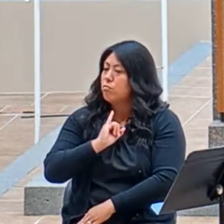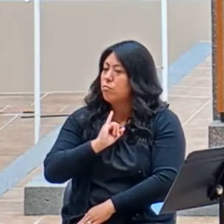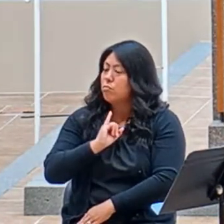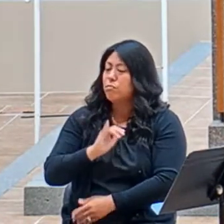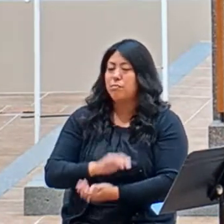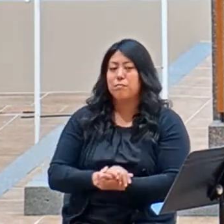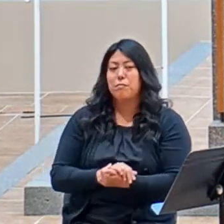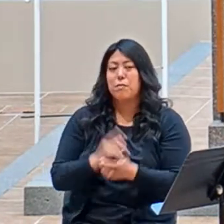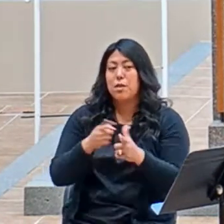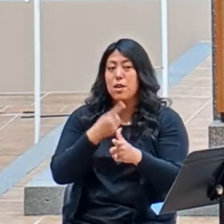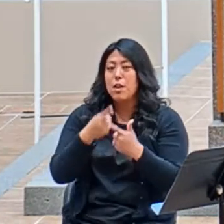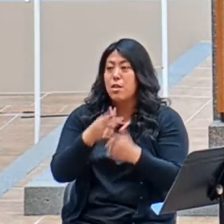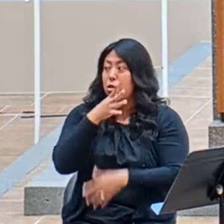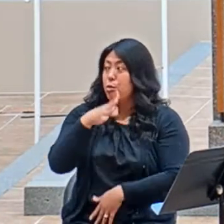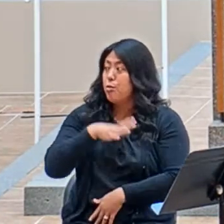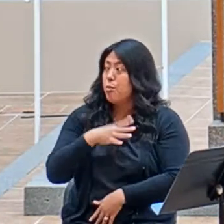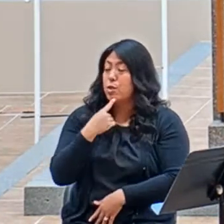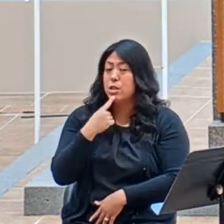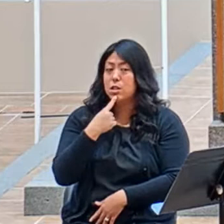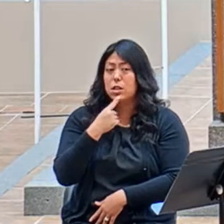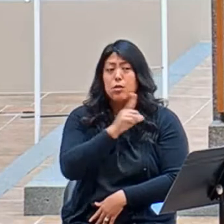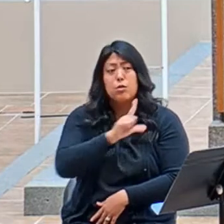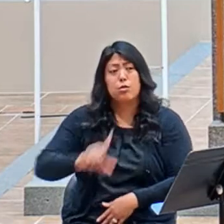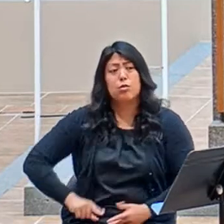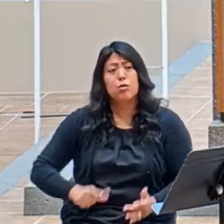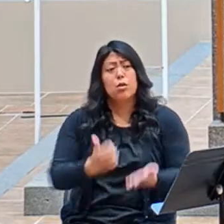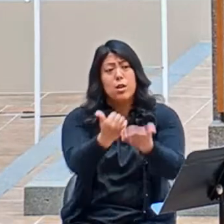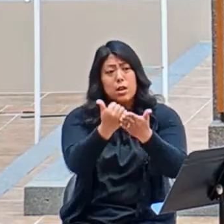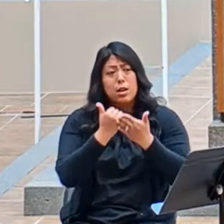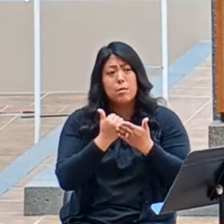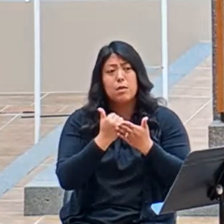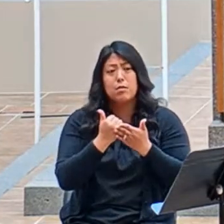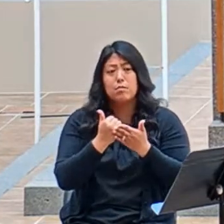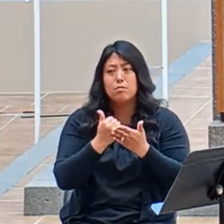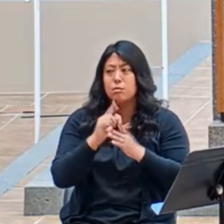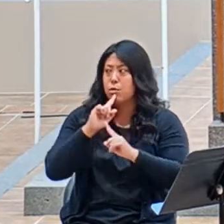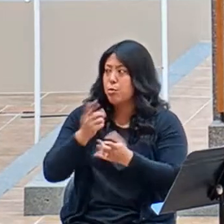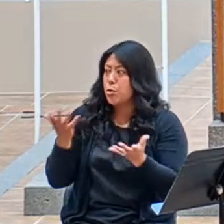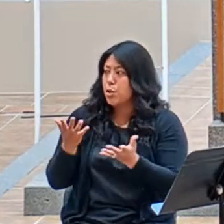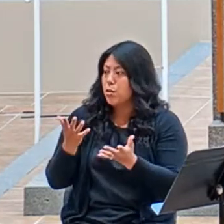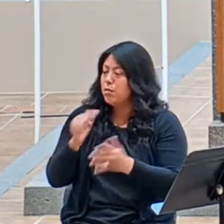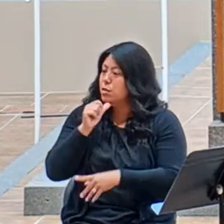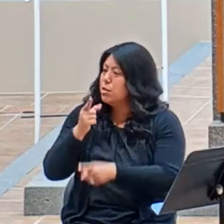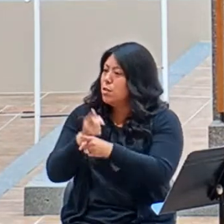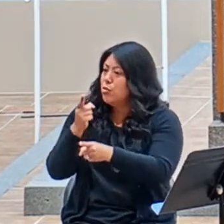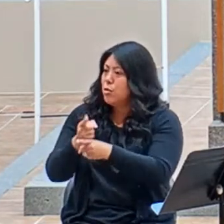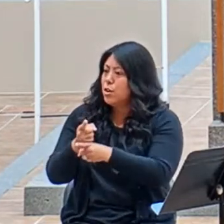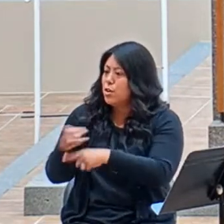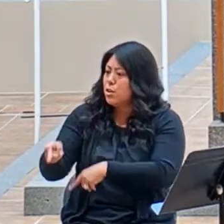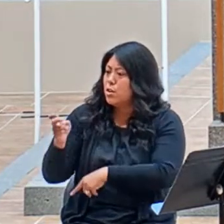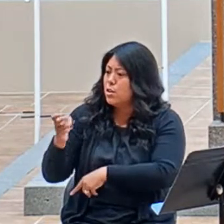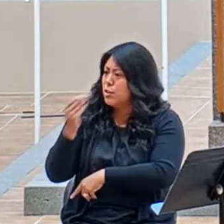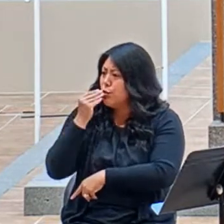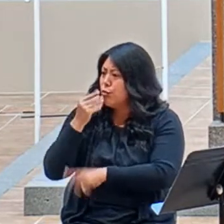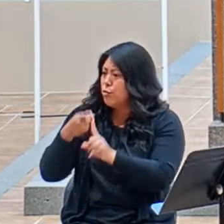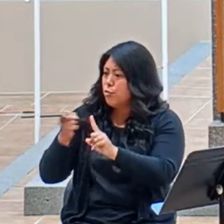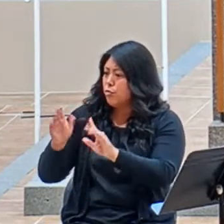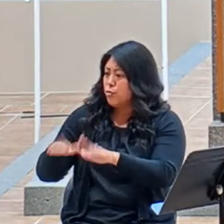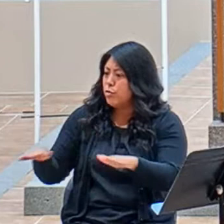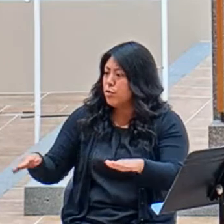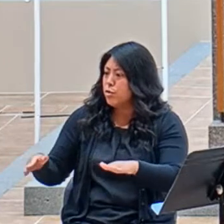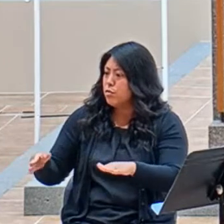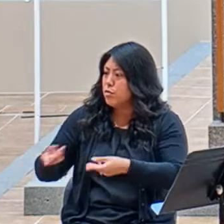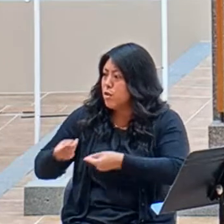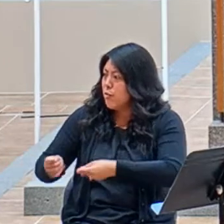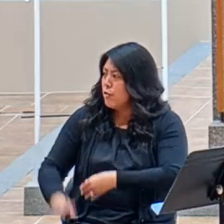And then she says, Lord, help me. His reply is, It is not right to take the food of the children and throw